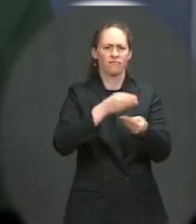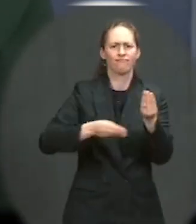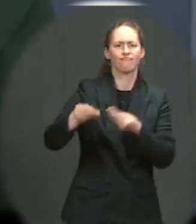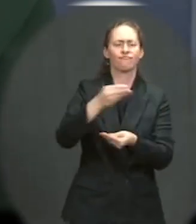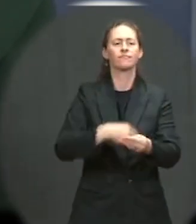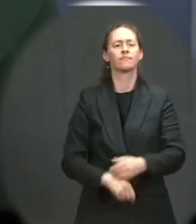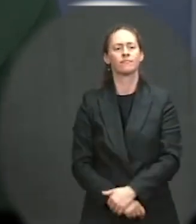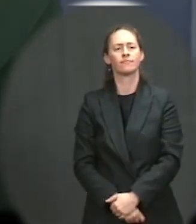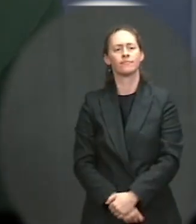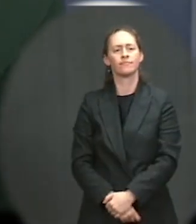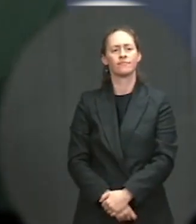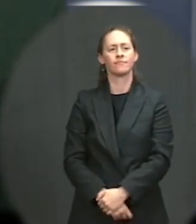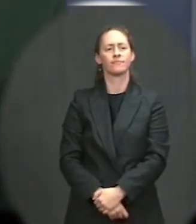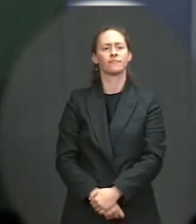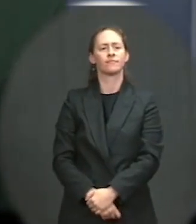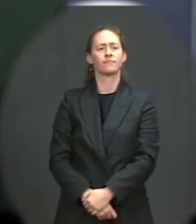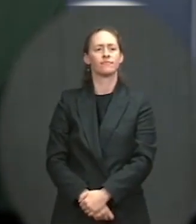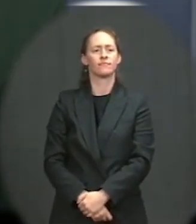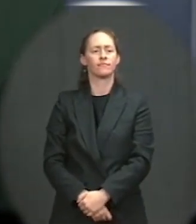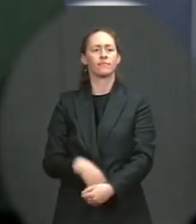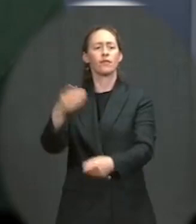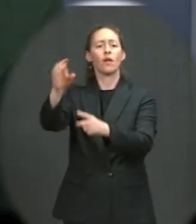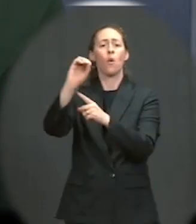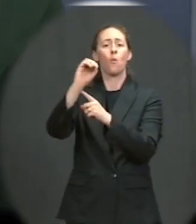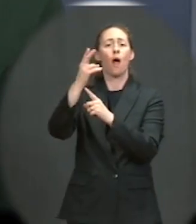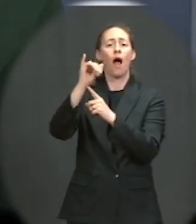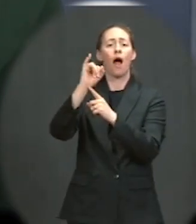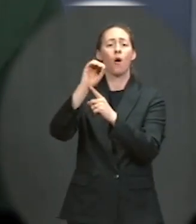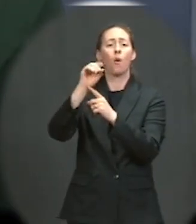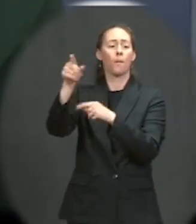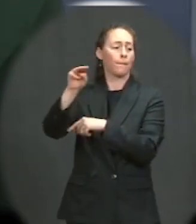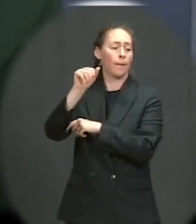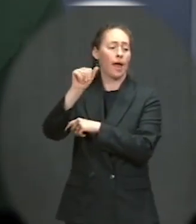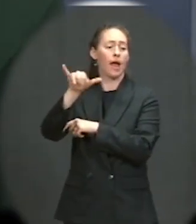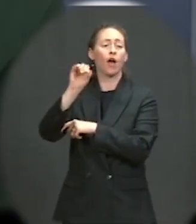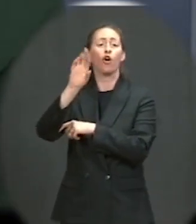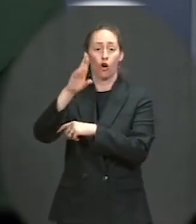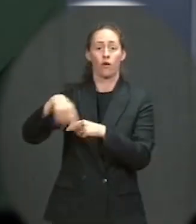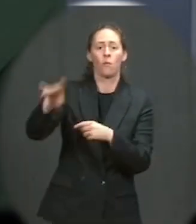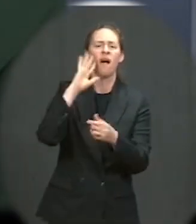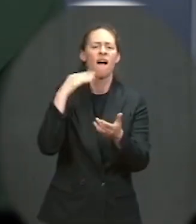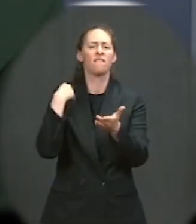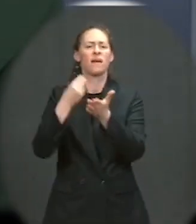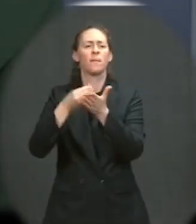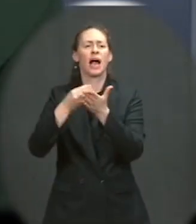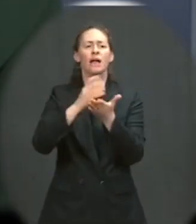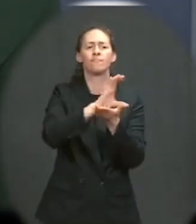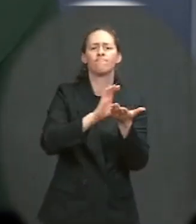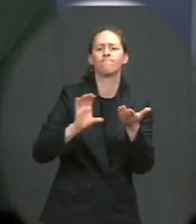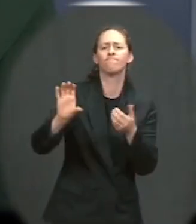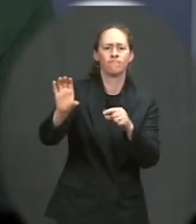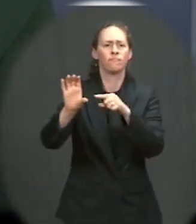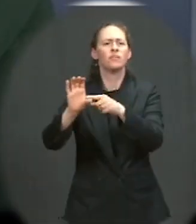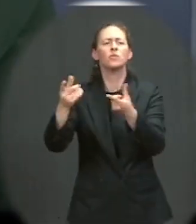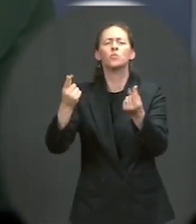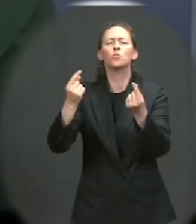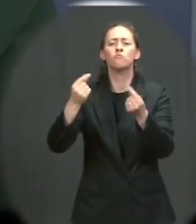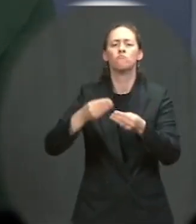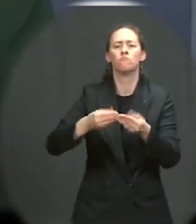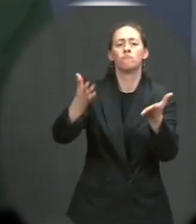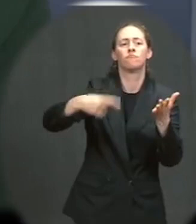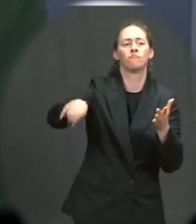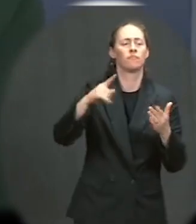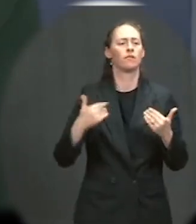Mayor Horrigan has proposed $20 million to reduce community and youth violence through employment training and opportunities, as well as recreation